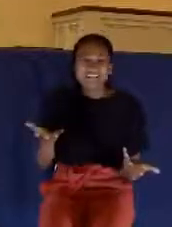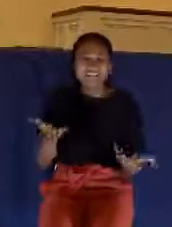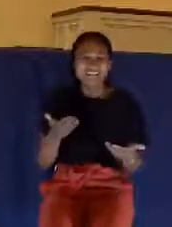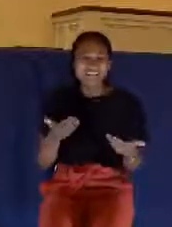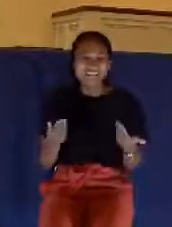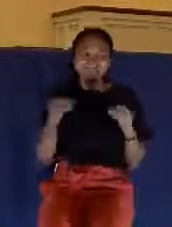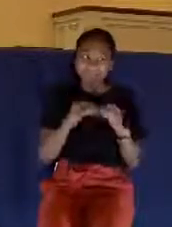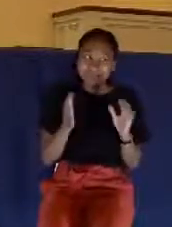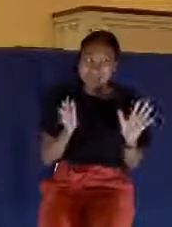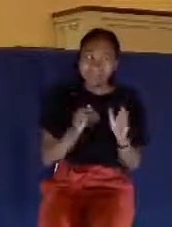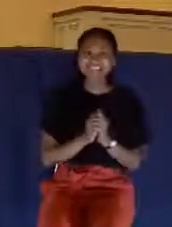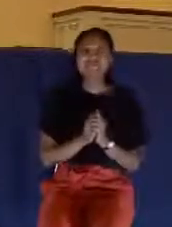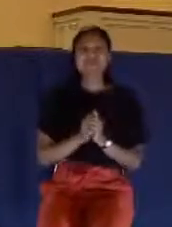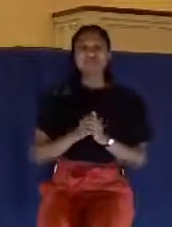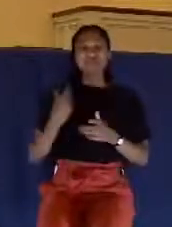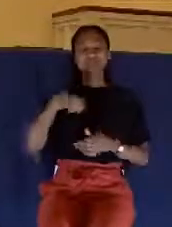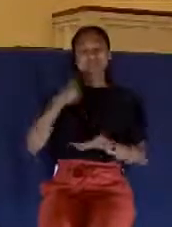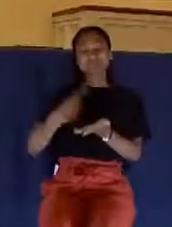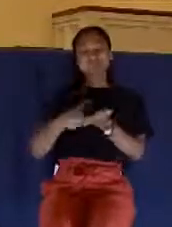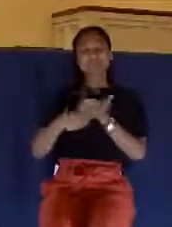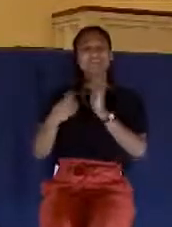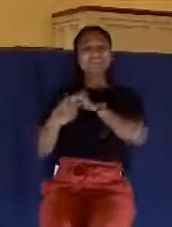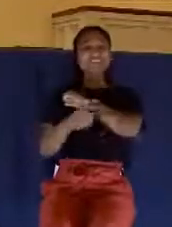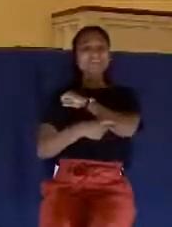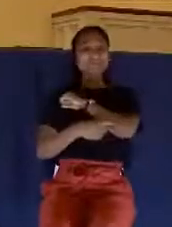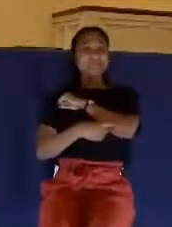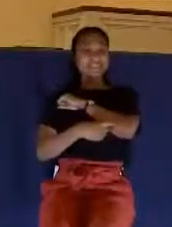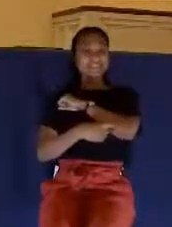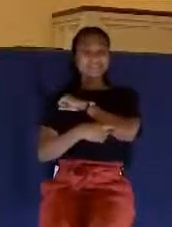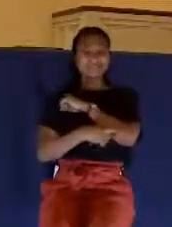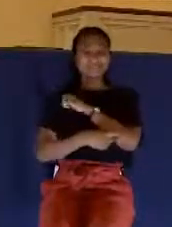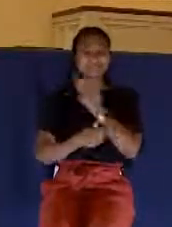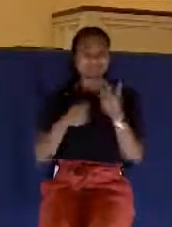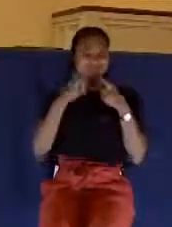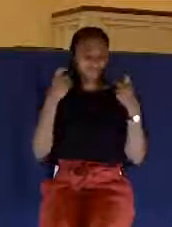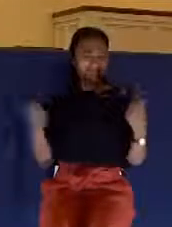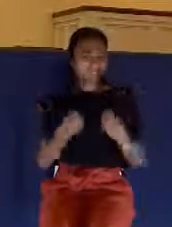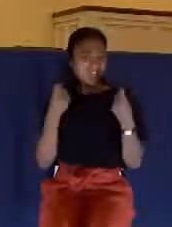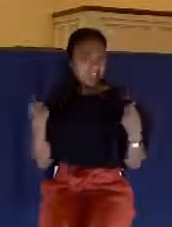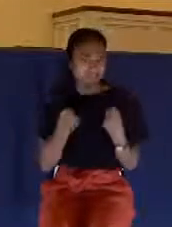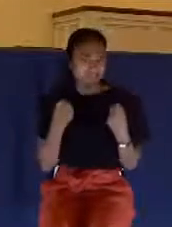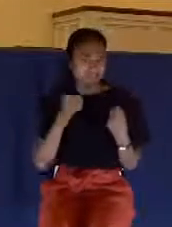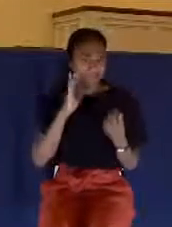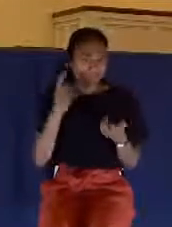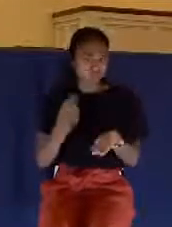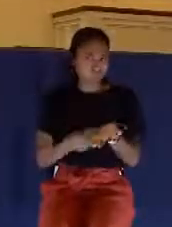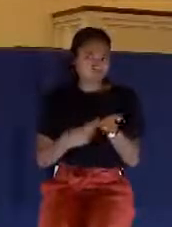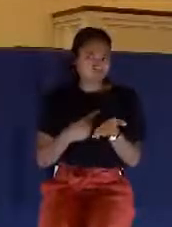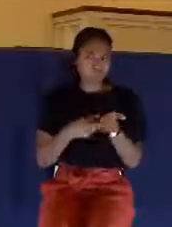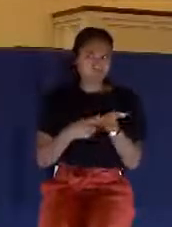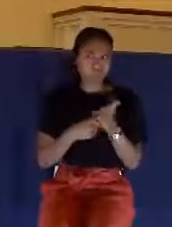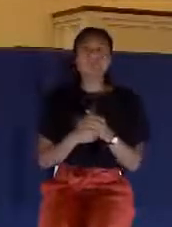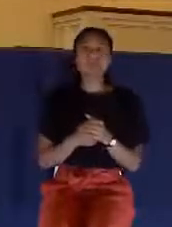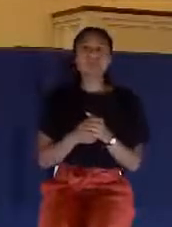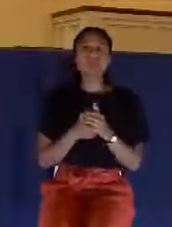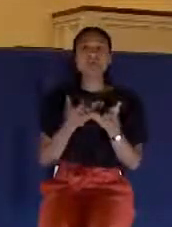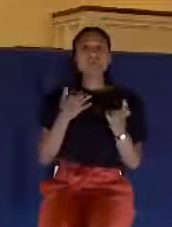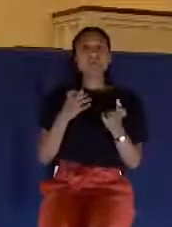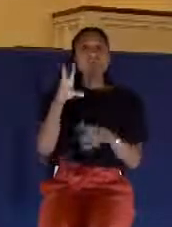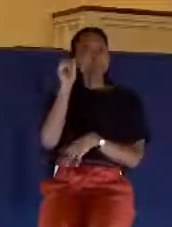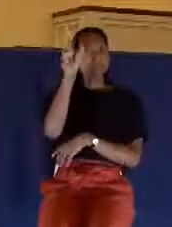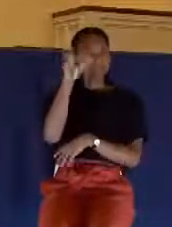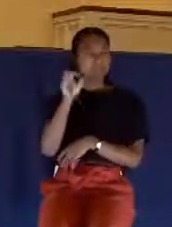So let's talk about temptation. Let's talk about sin. Let me just give you a few preliminary